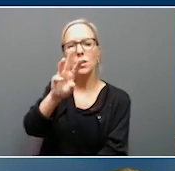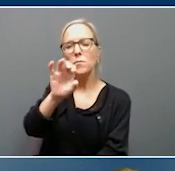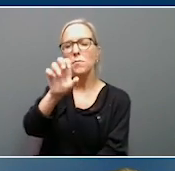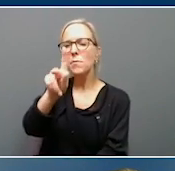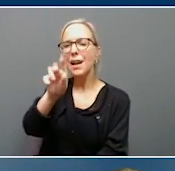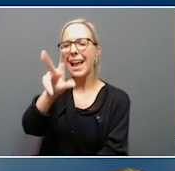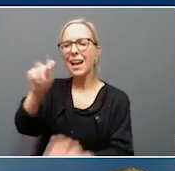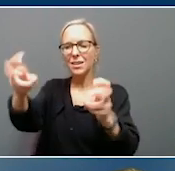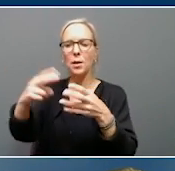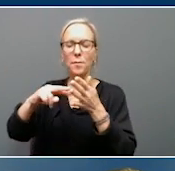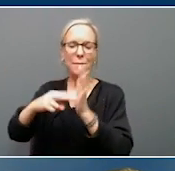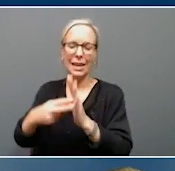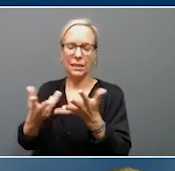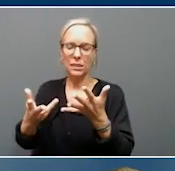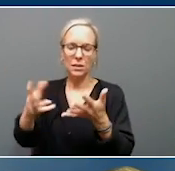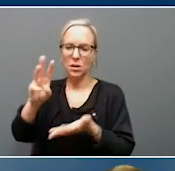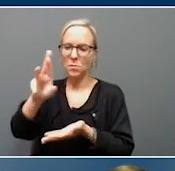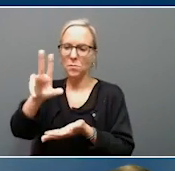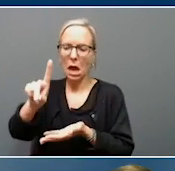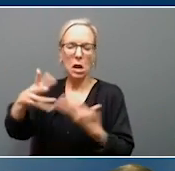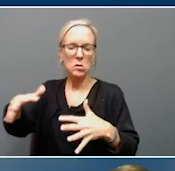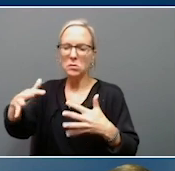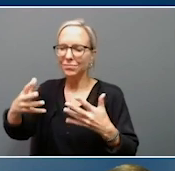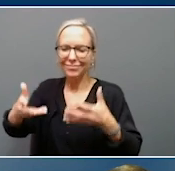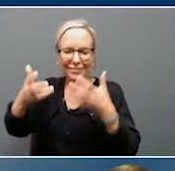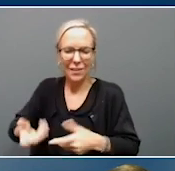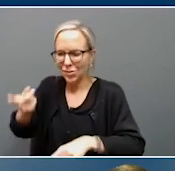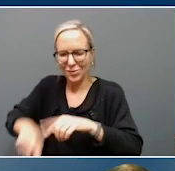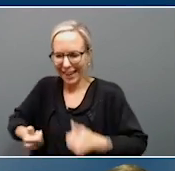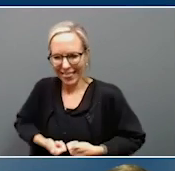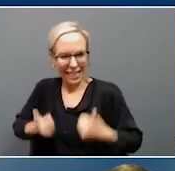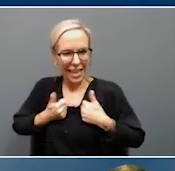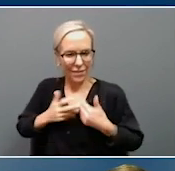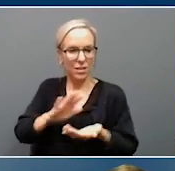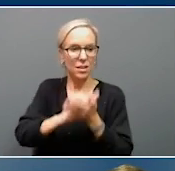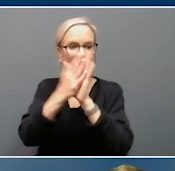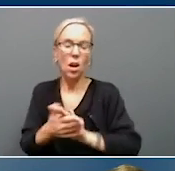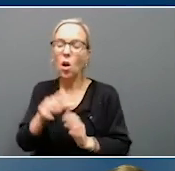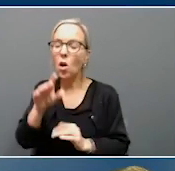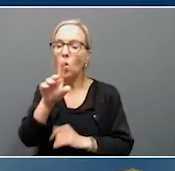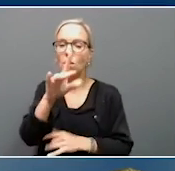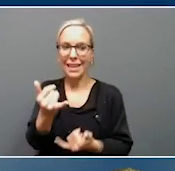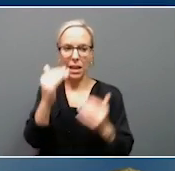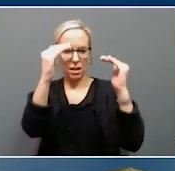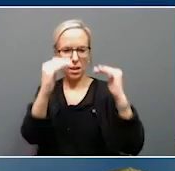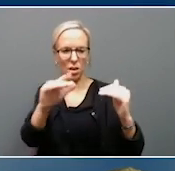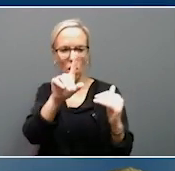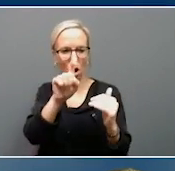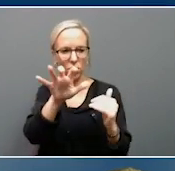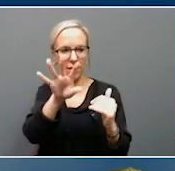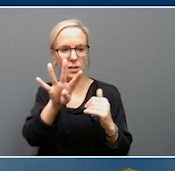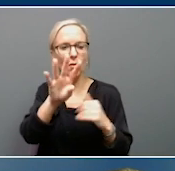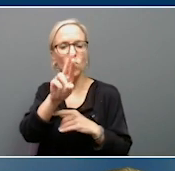safe to move back in. It's 154 rehabs that took coming in and doing different work to get them back up, and there are